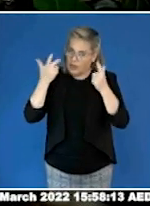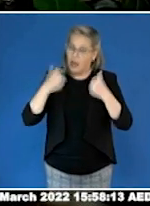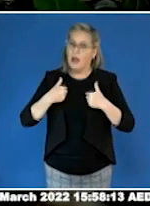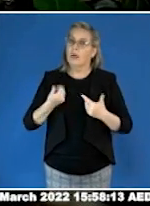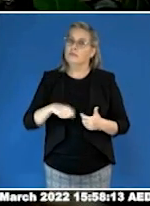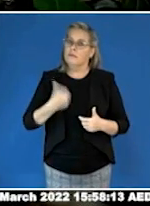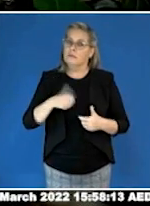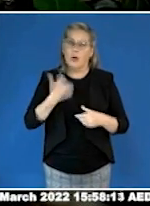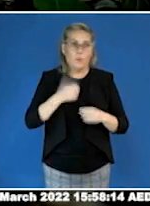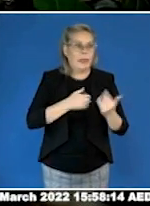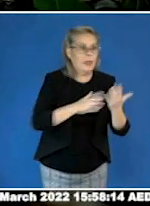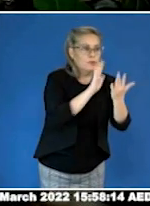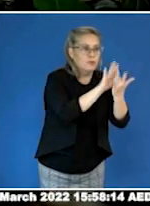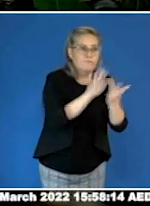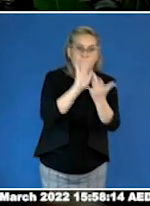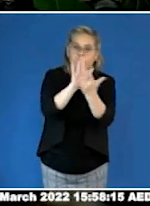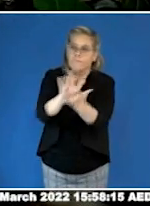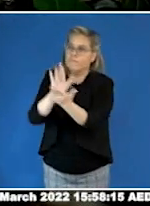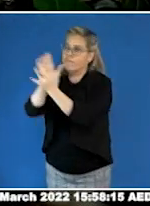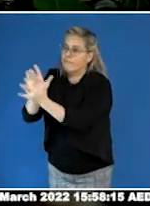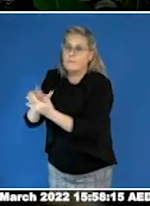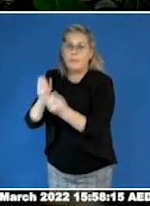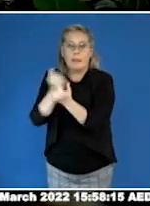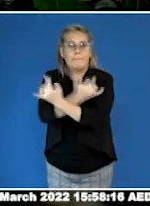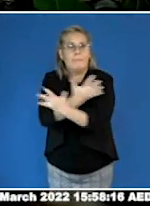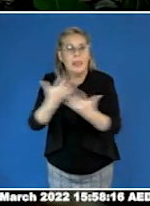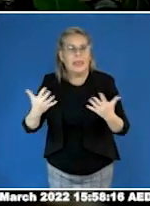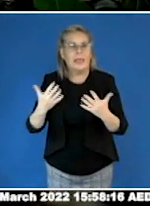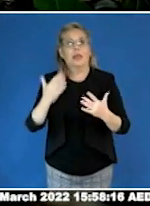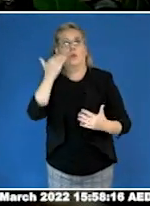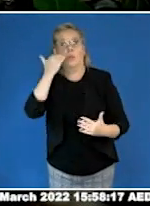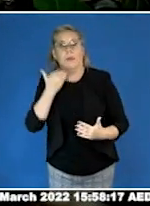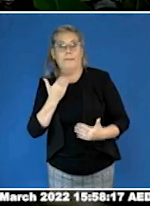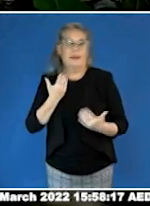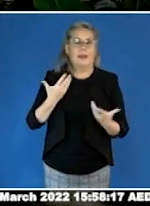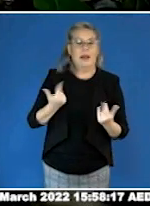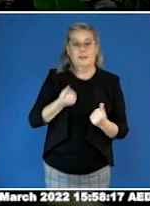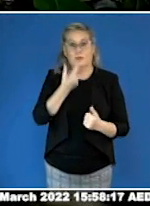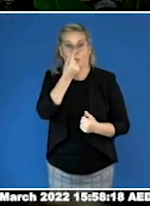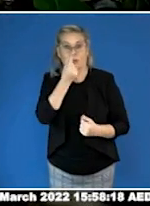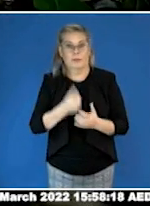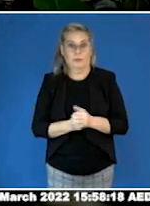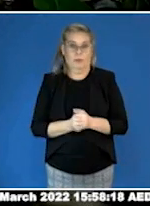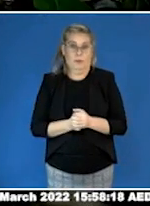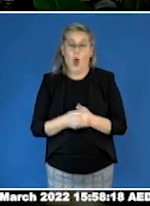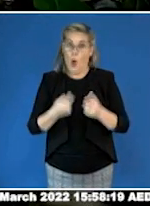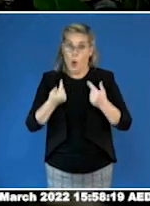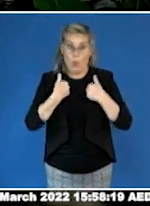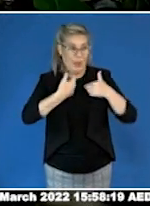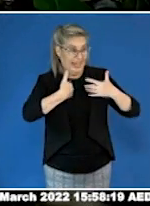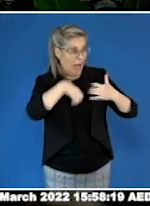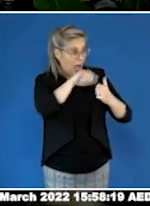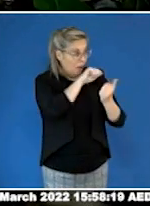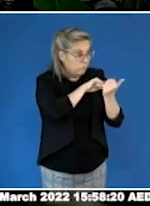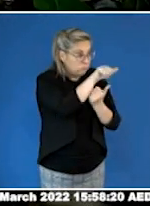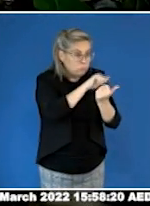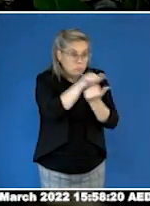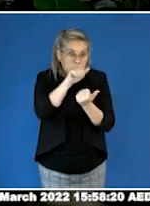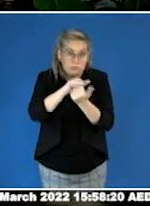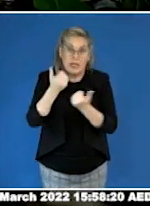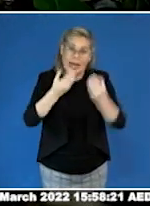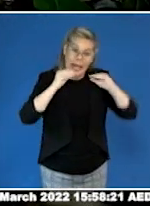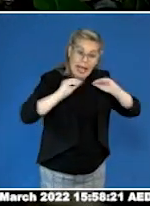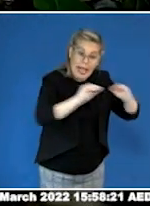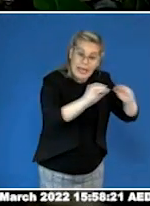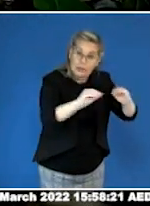We've also educated the very people that should already know that doctors, teachers and professionals on what autism